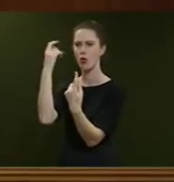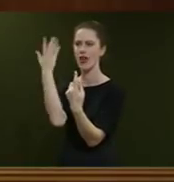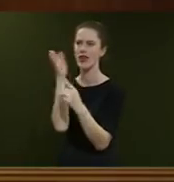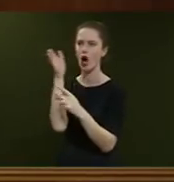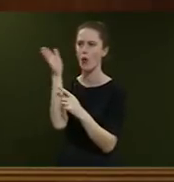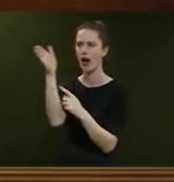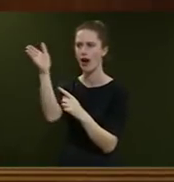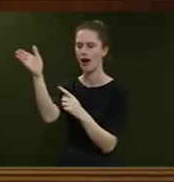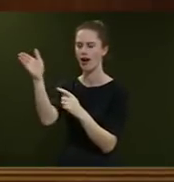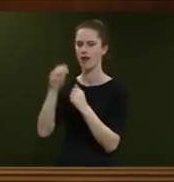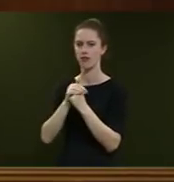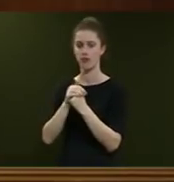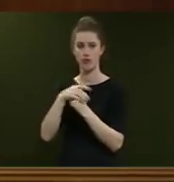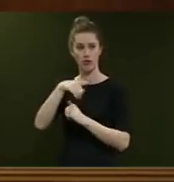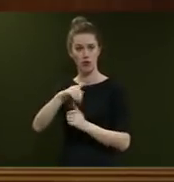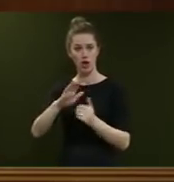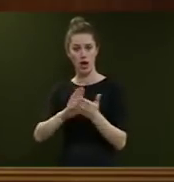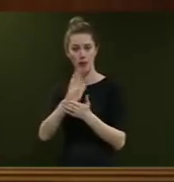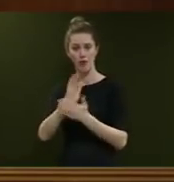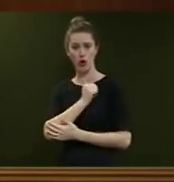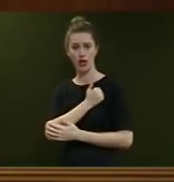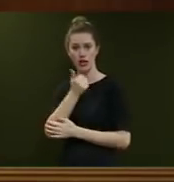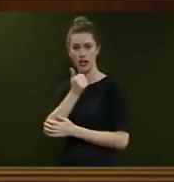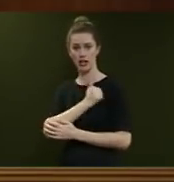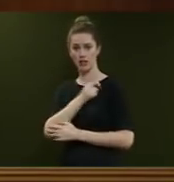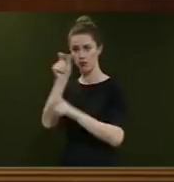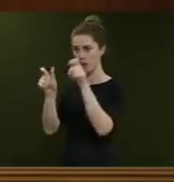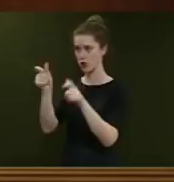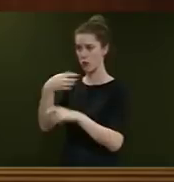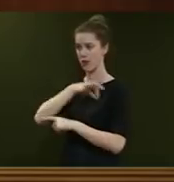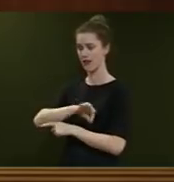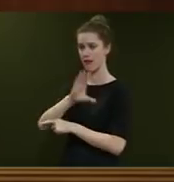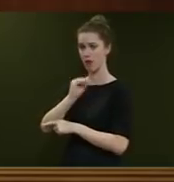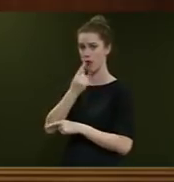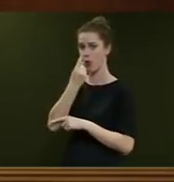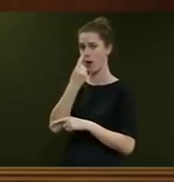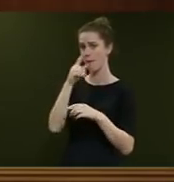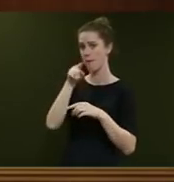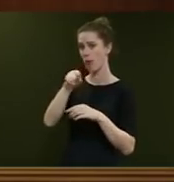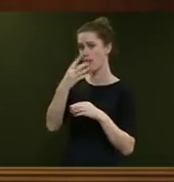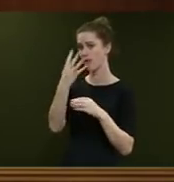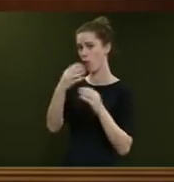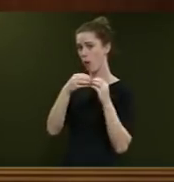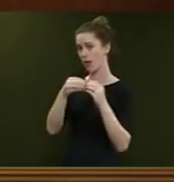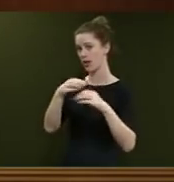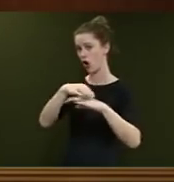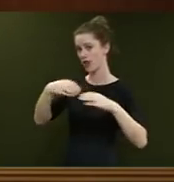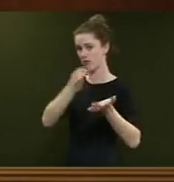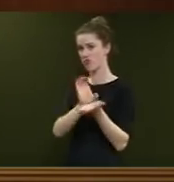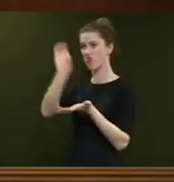heading, unquote? And is he happy for Canadians to benefit from the $1.4 billion spend than Kiwis?